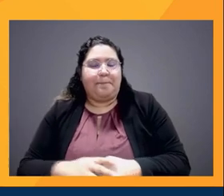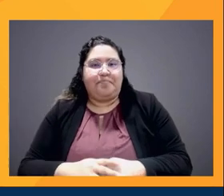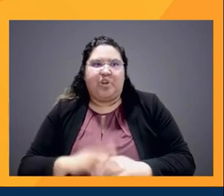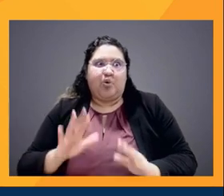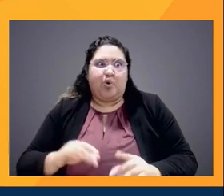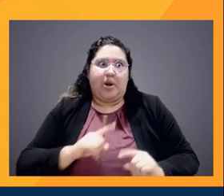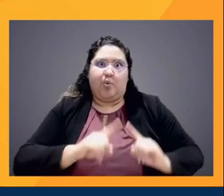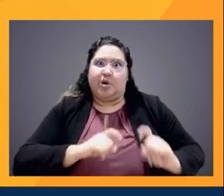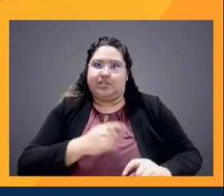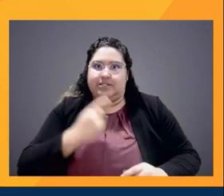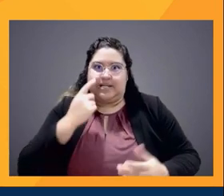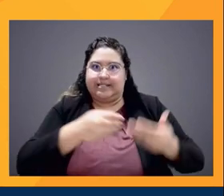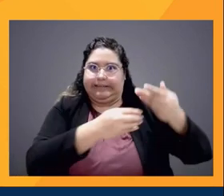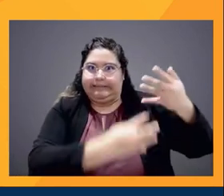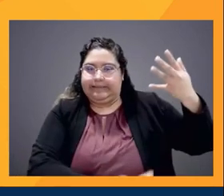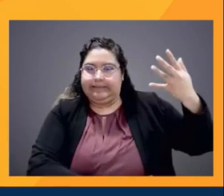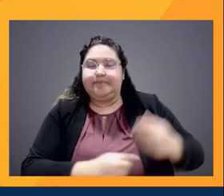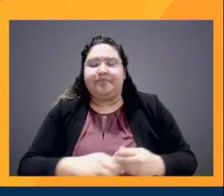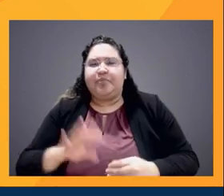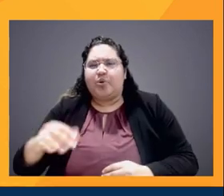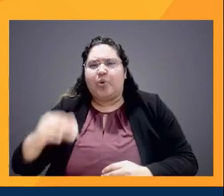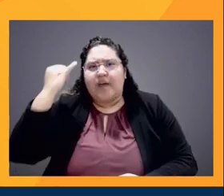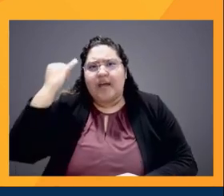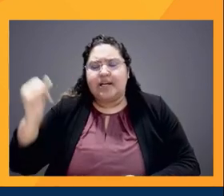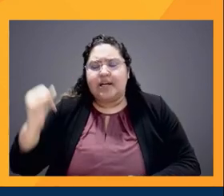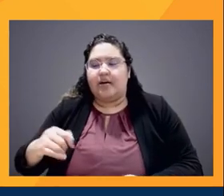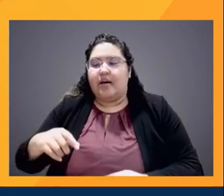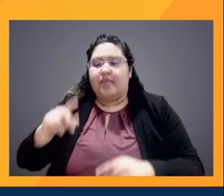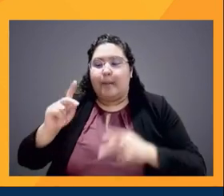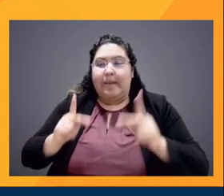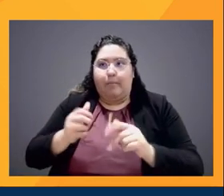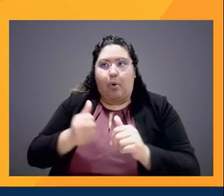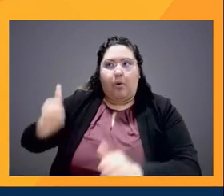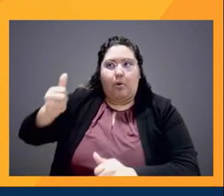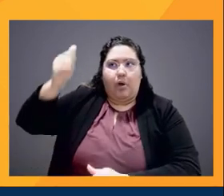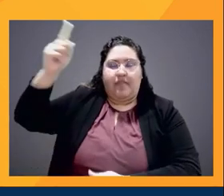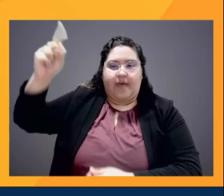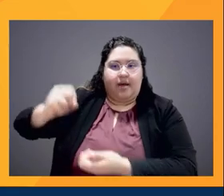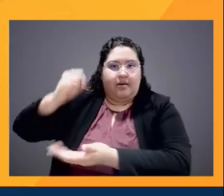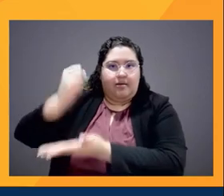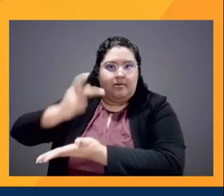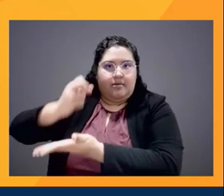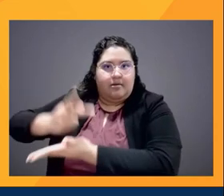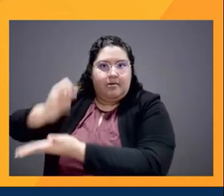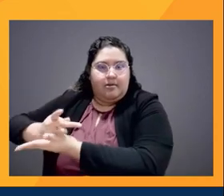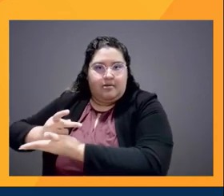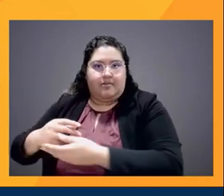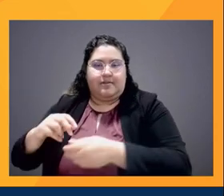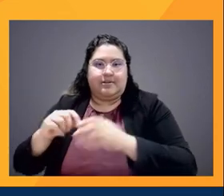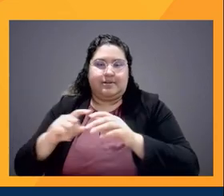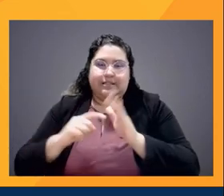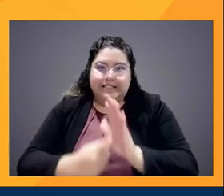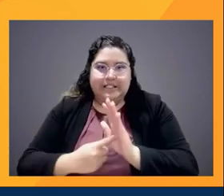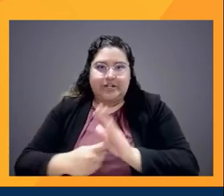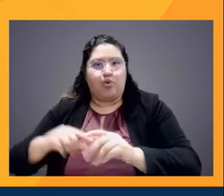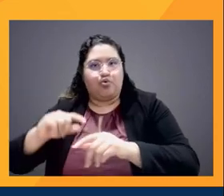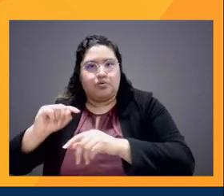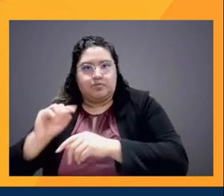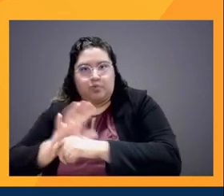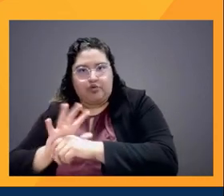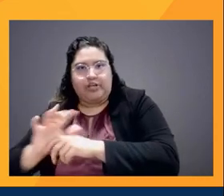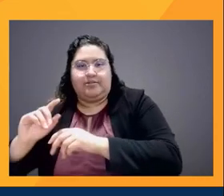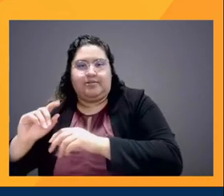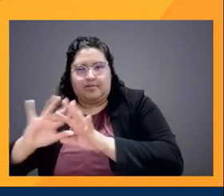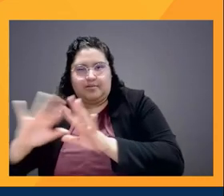idea of the, the, the people who do the green lights, how do we get more Latinos, more people of color into those